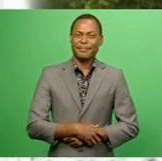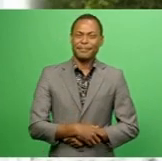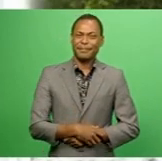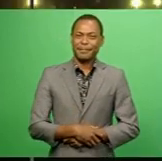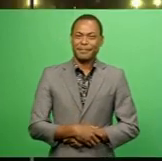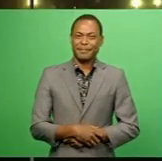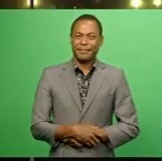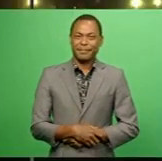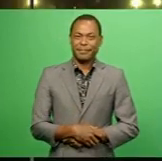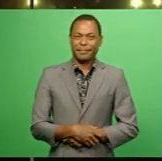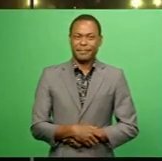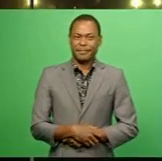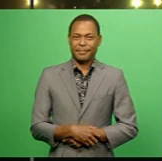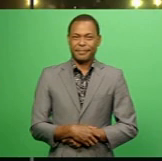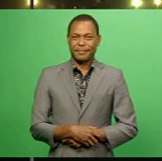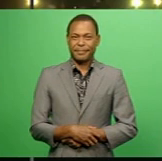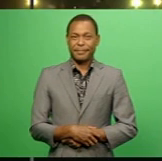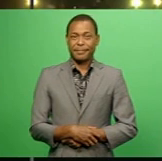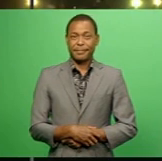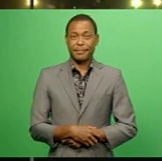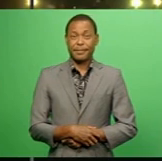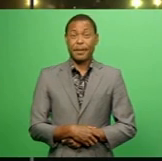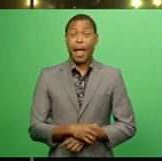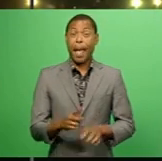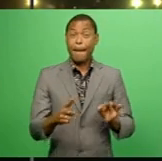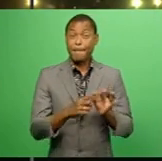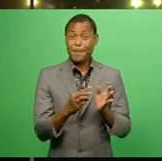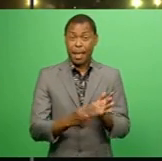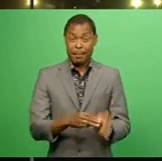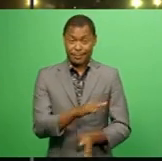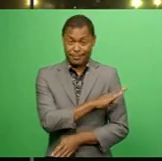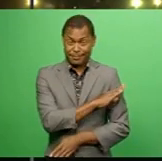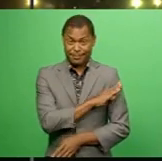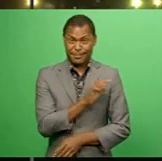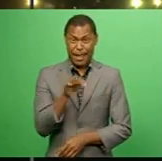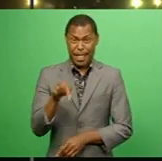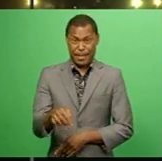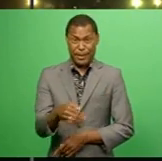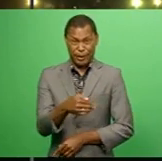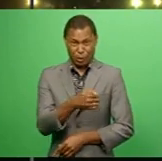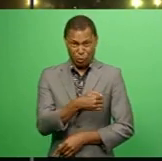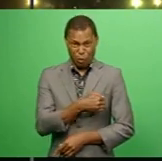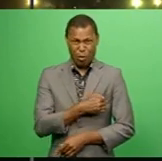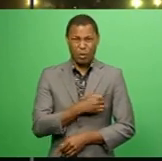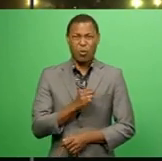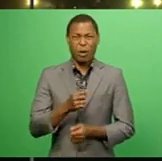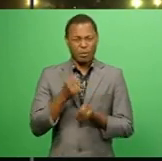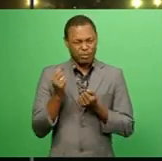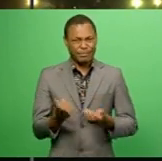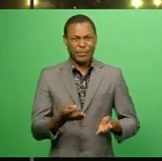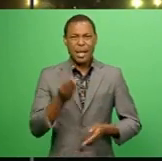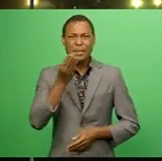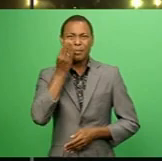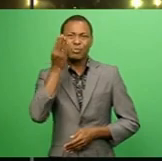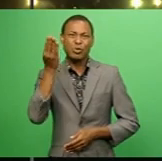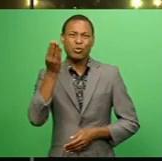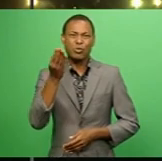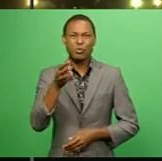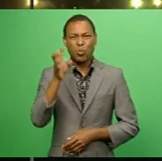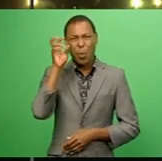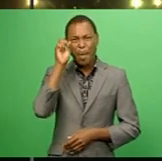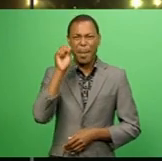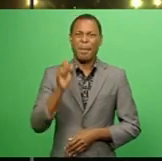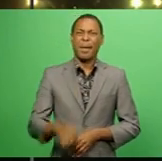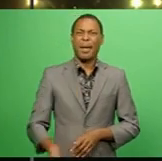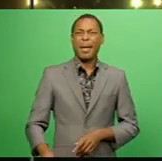News. Prime Minister Warengam Bainmarama this morning delivered a eulogy at the memorial service for former Papua New